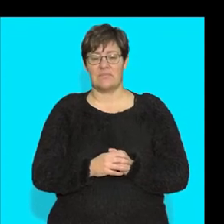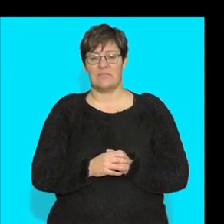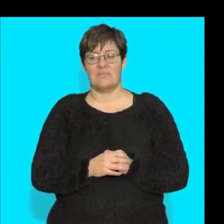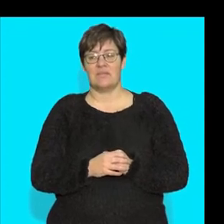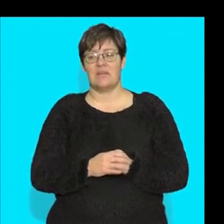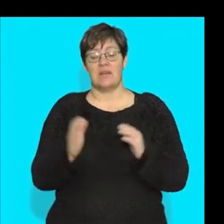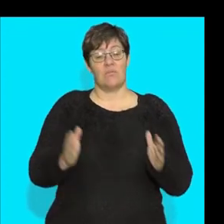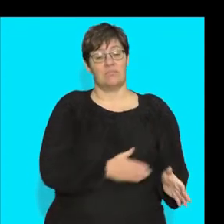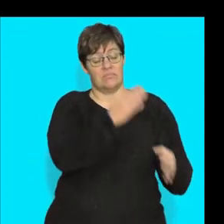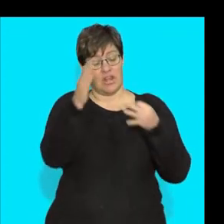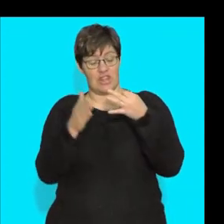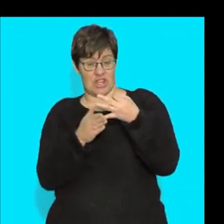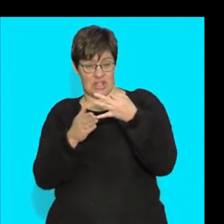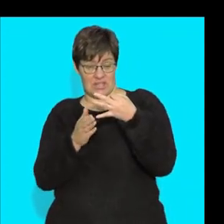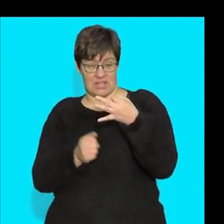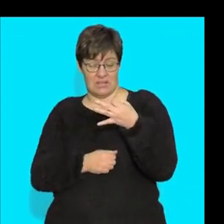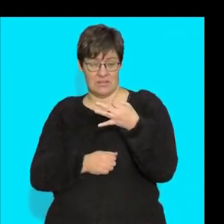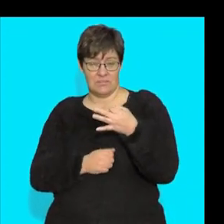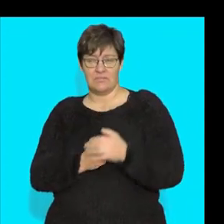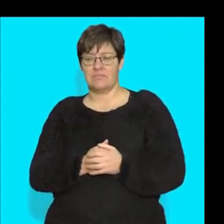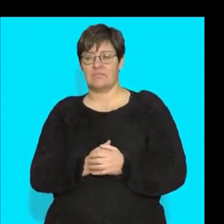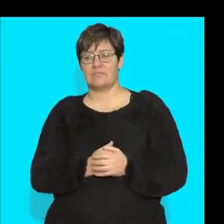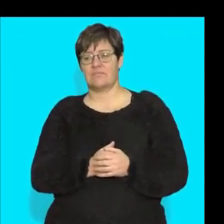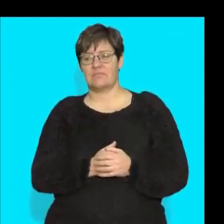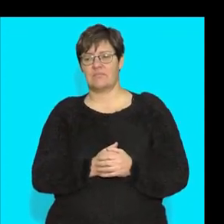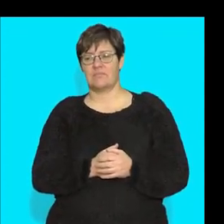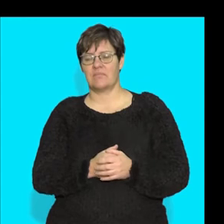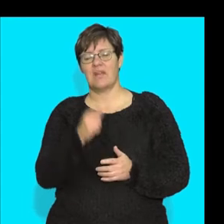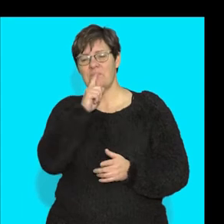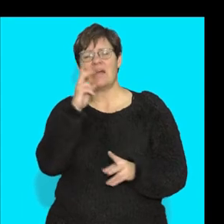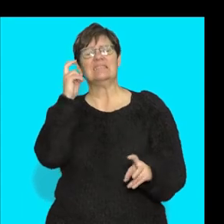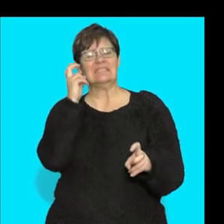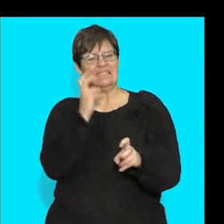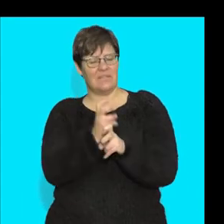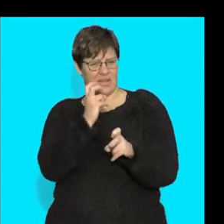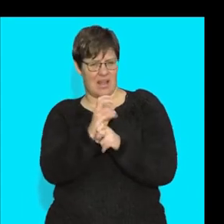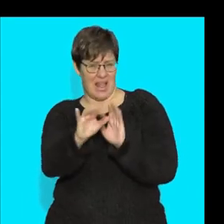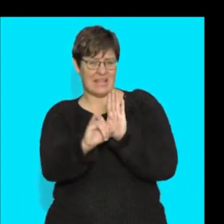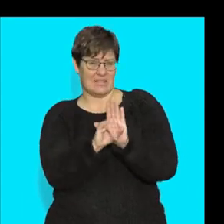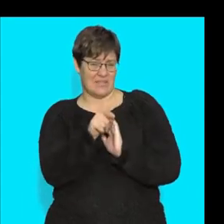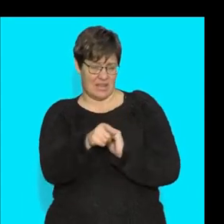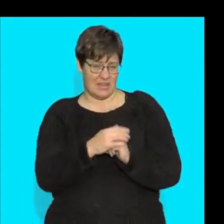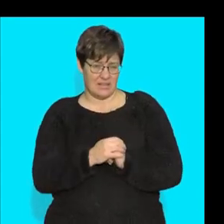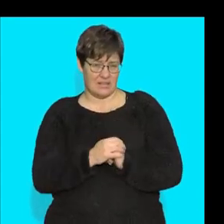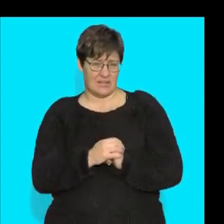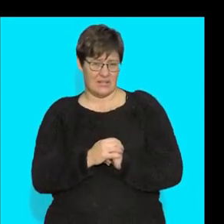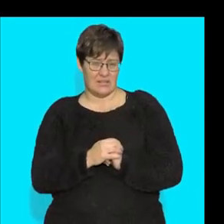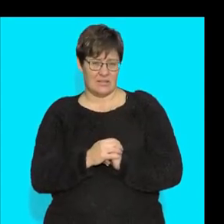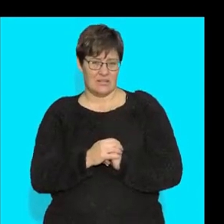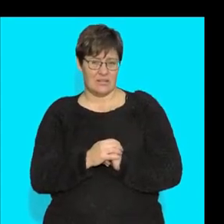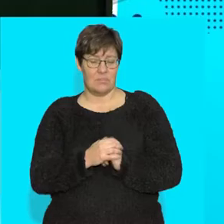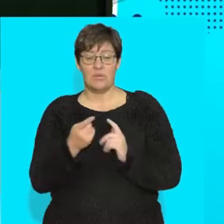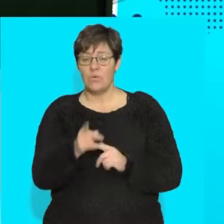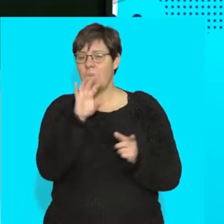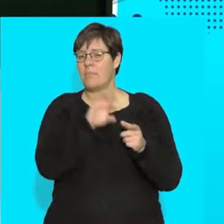Now the next one that we look at, and these are very difficult to identify. But I want you now to